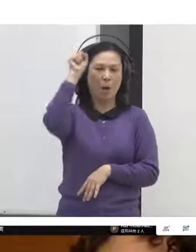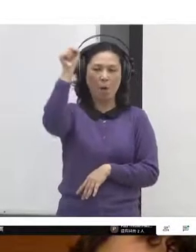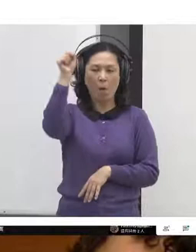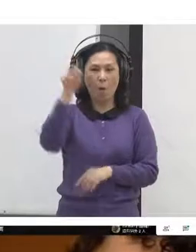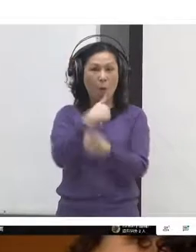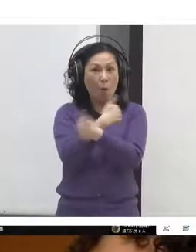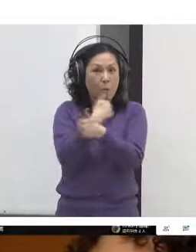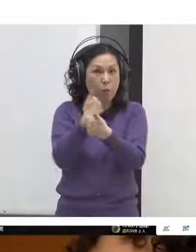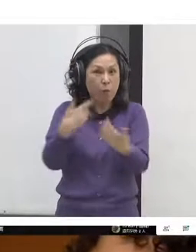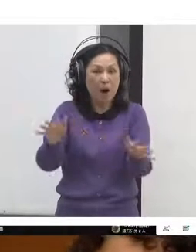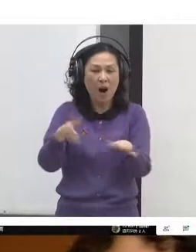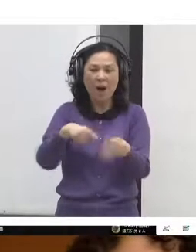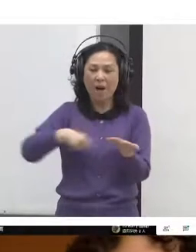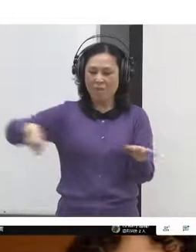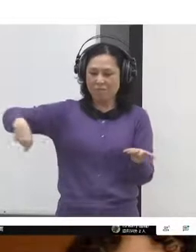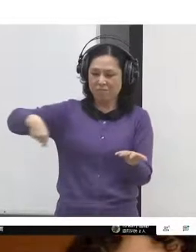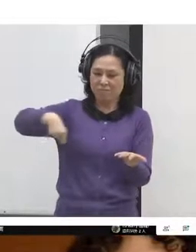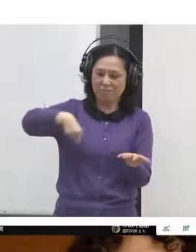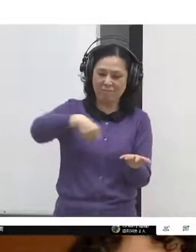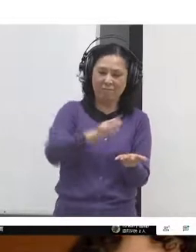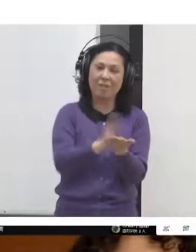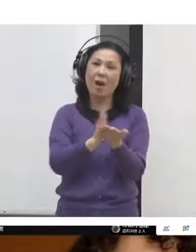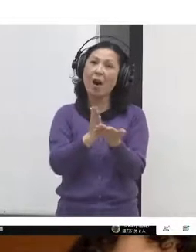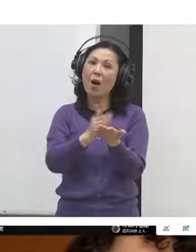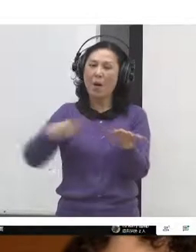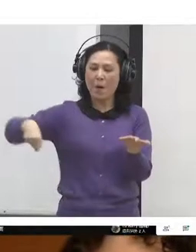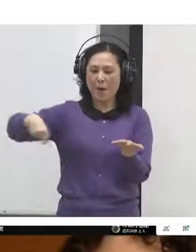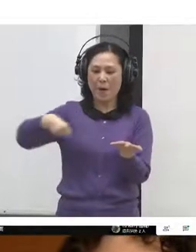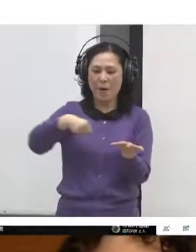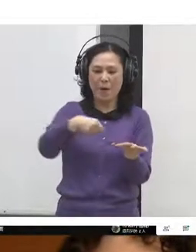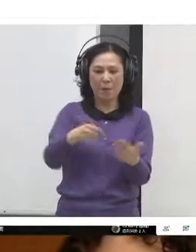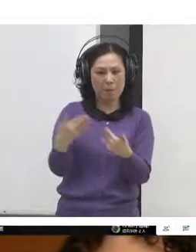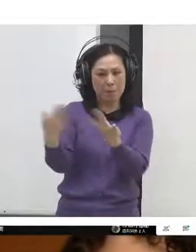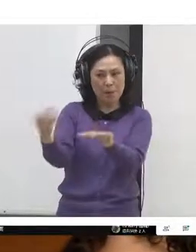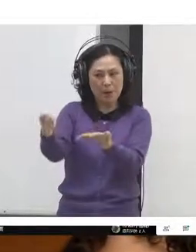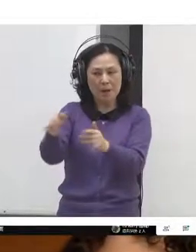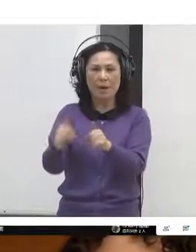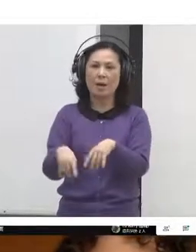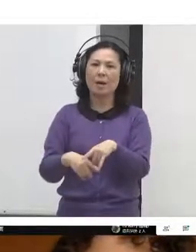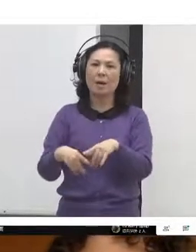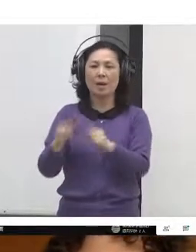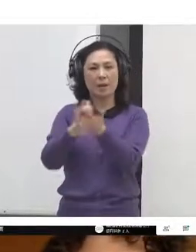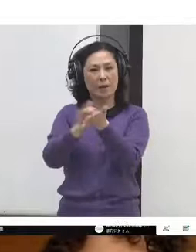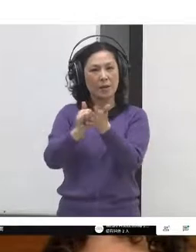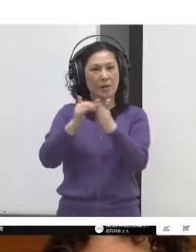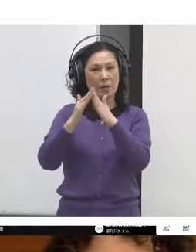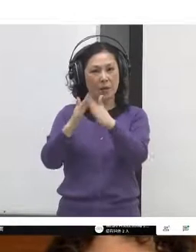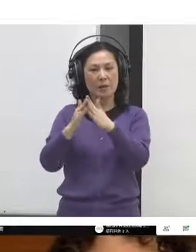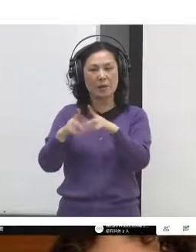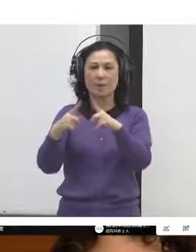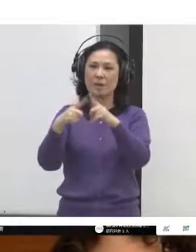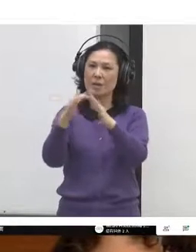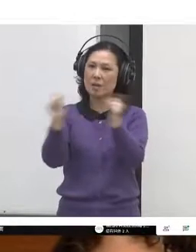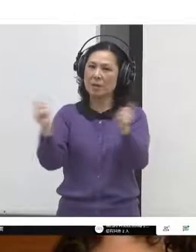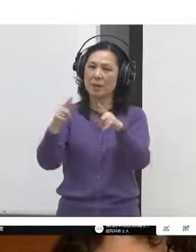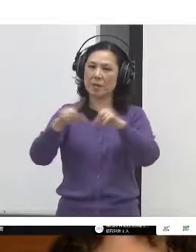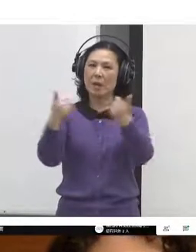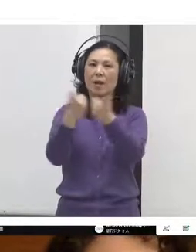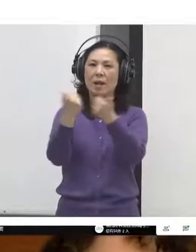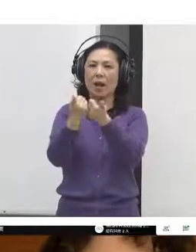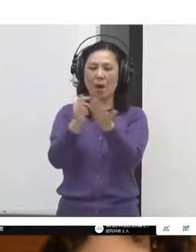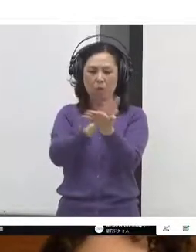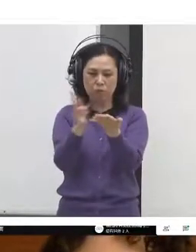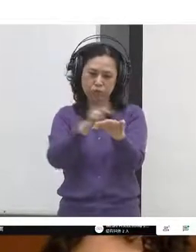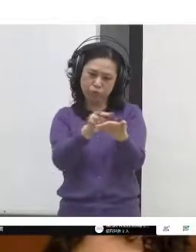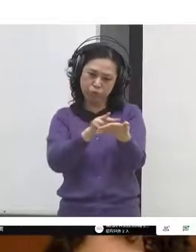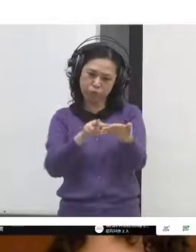citizens' assembly in New York City. And I want to call out Isadora, April, Arch